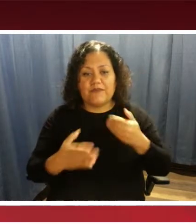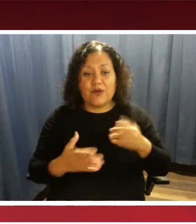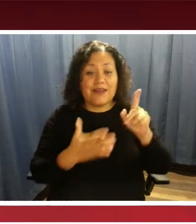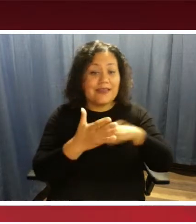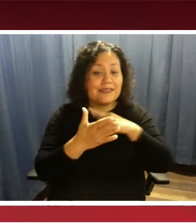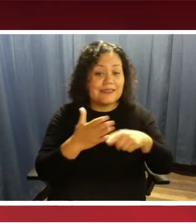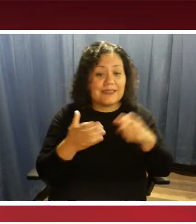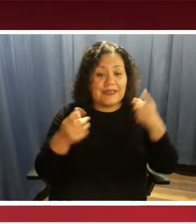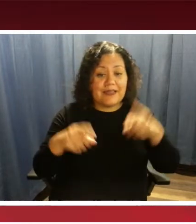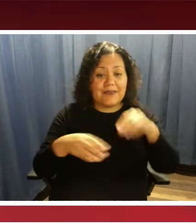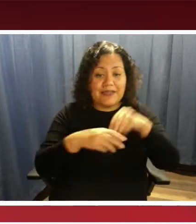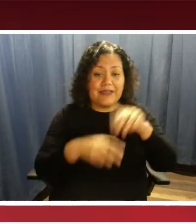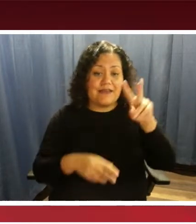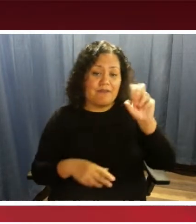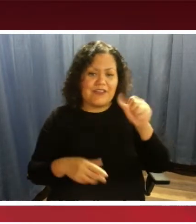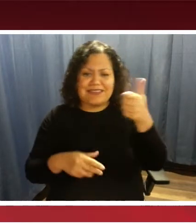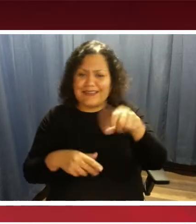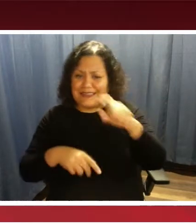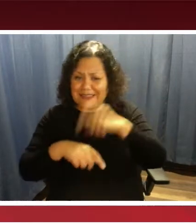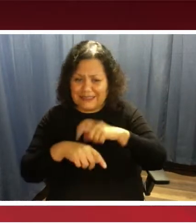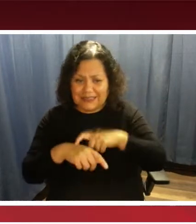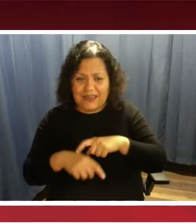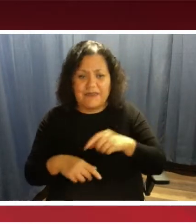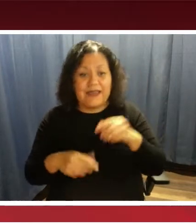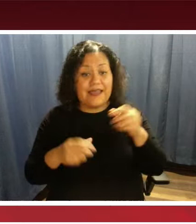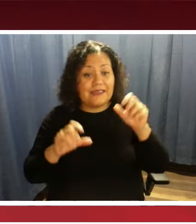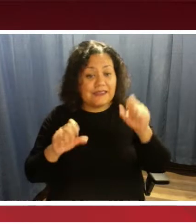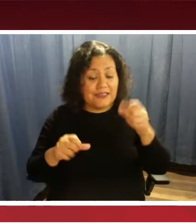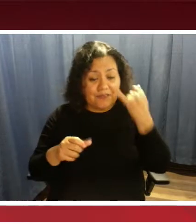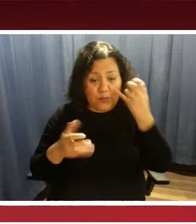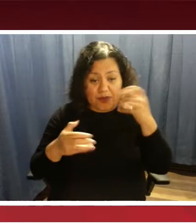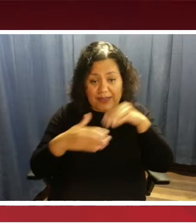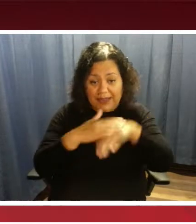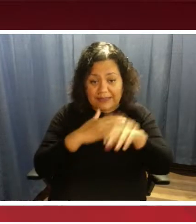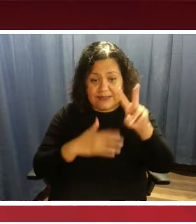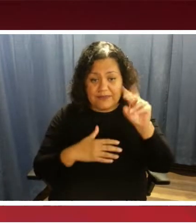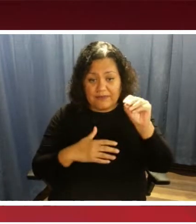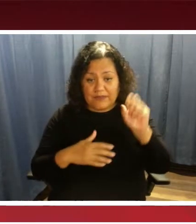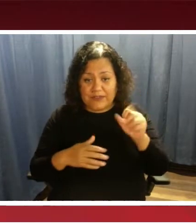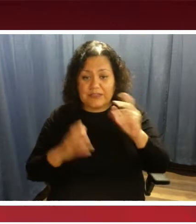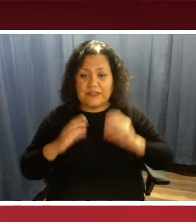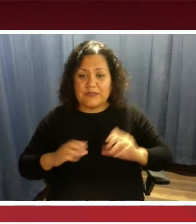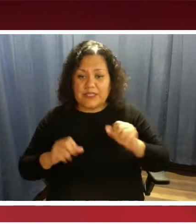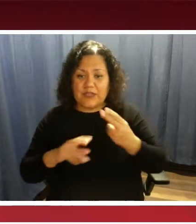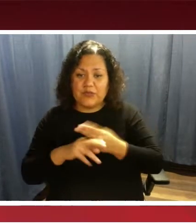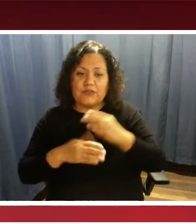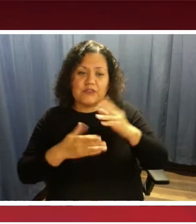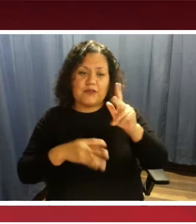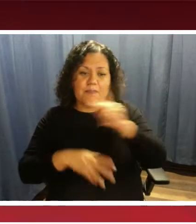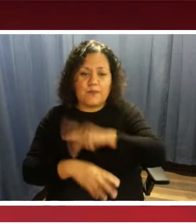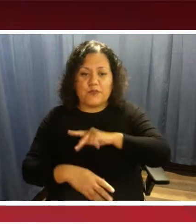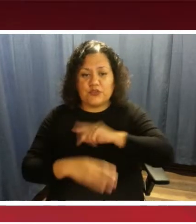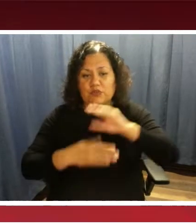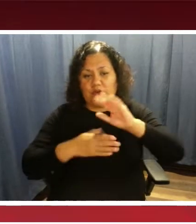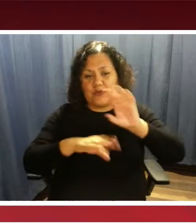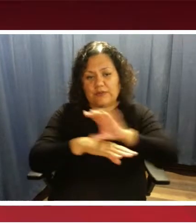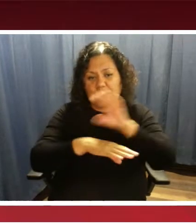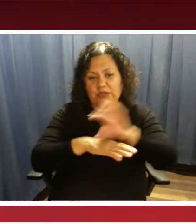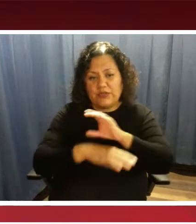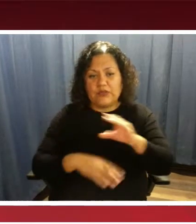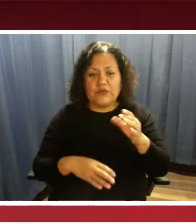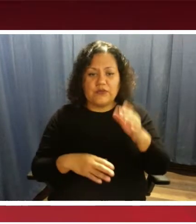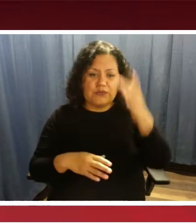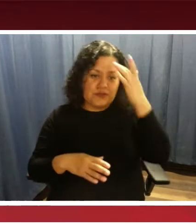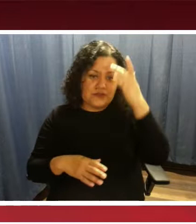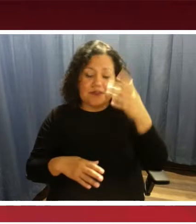made in VOS any time. And to access VOS, customers can use a personal computer, smartphone, or tablet